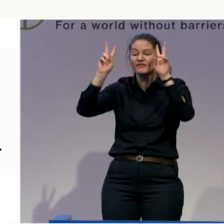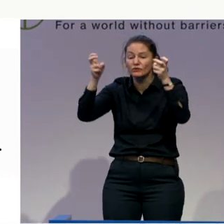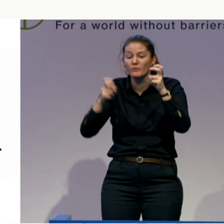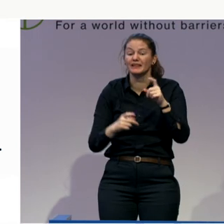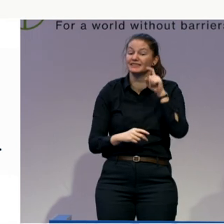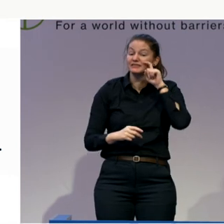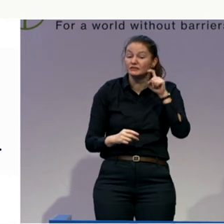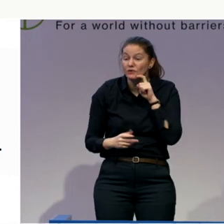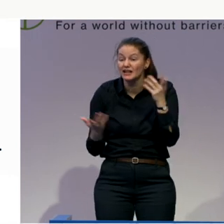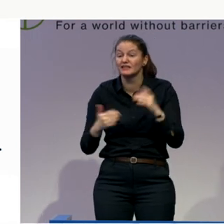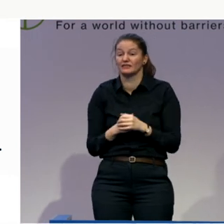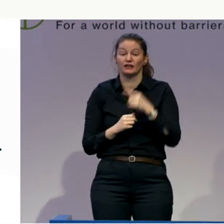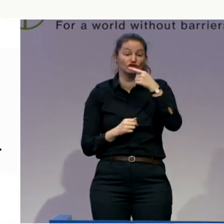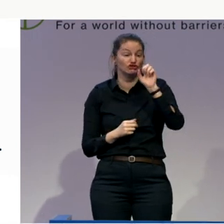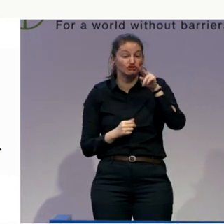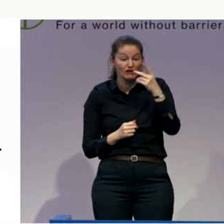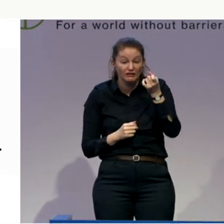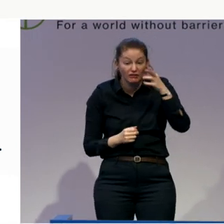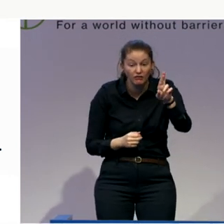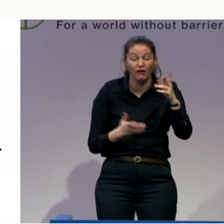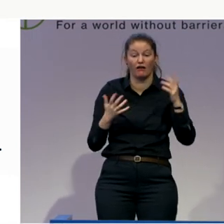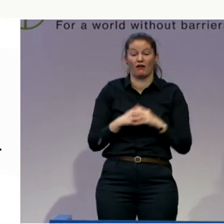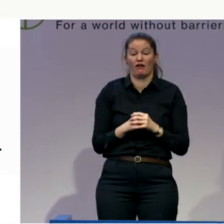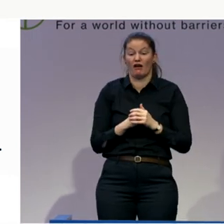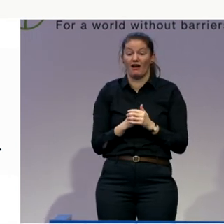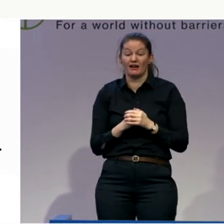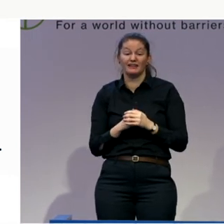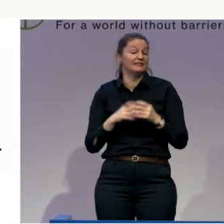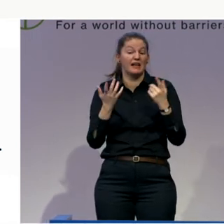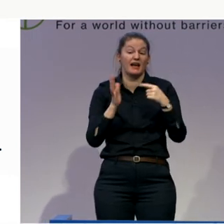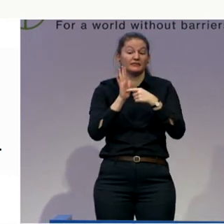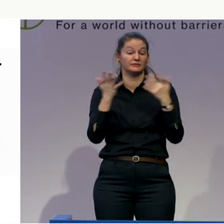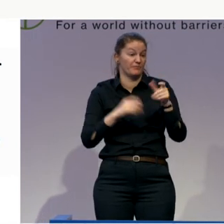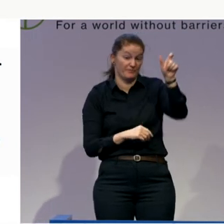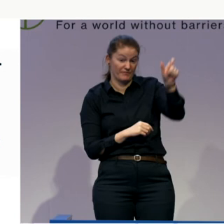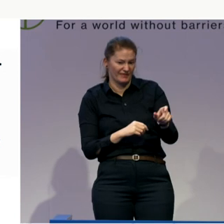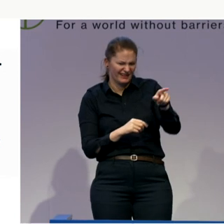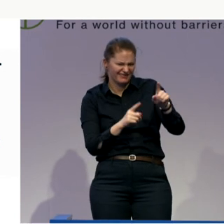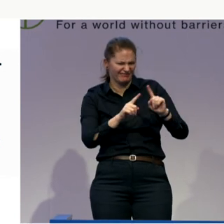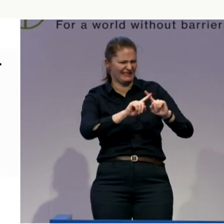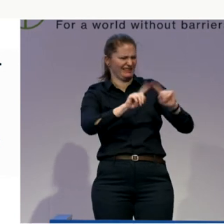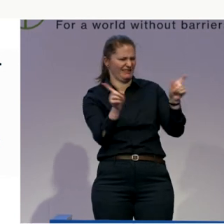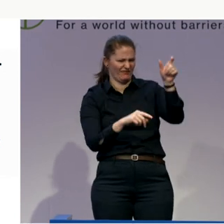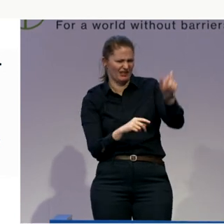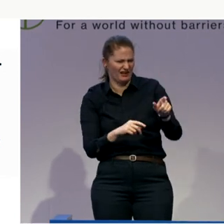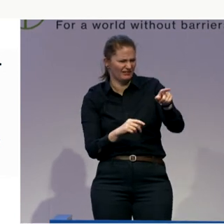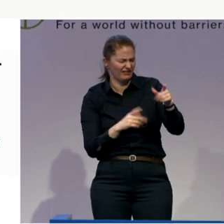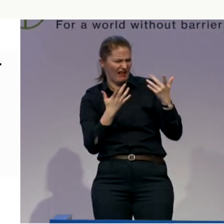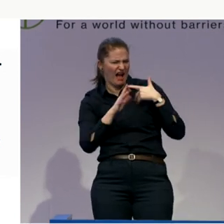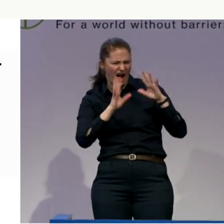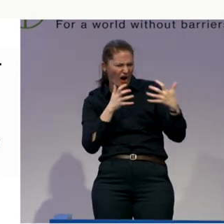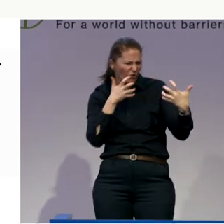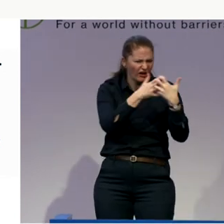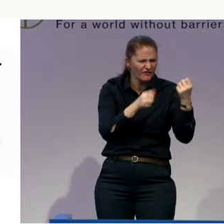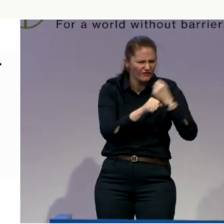closely with somebody who differs from you so profoundly. How can we solve this? Interview the people we work with. Give